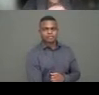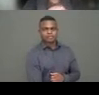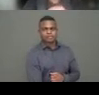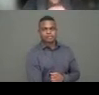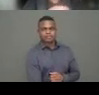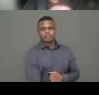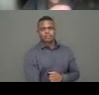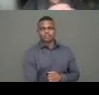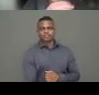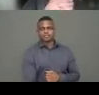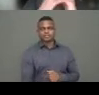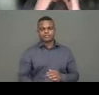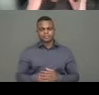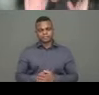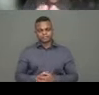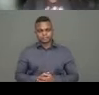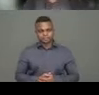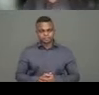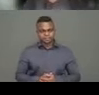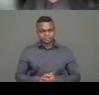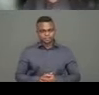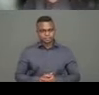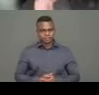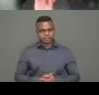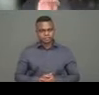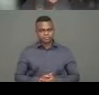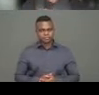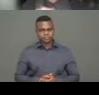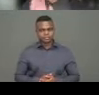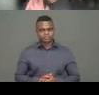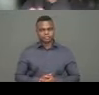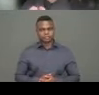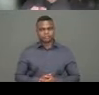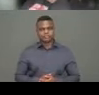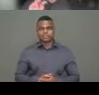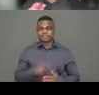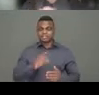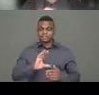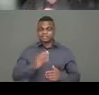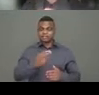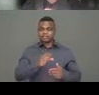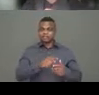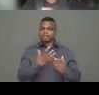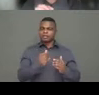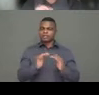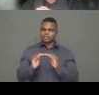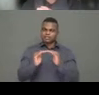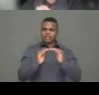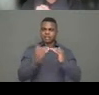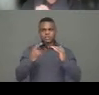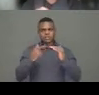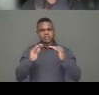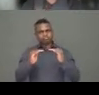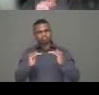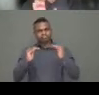hear about now is the kind of various aspects of, for European, as well as for locally led organizations in